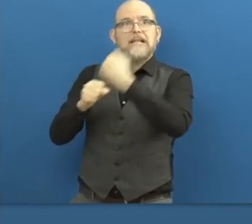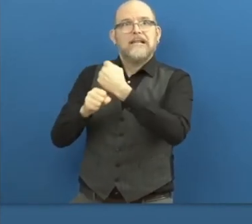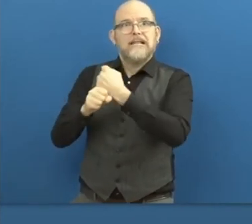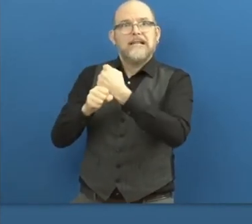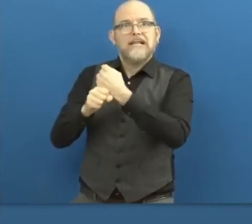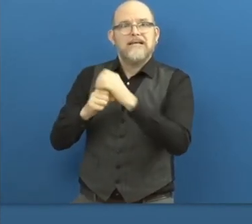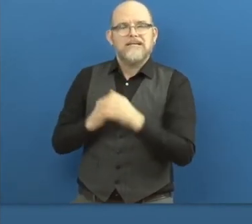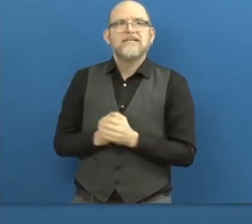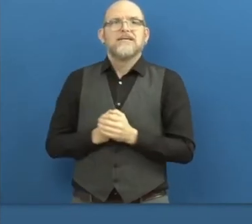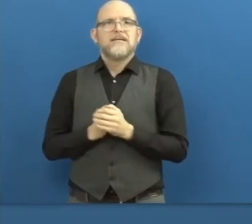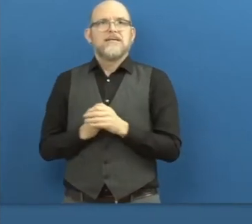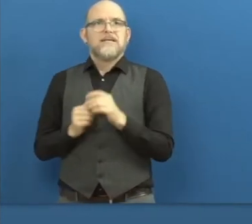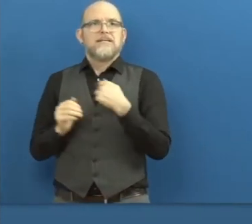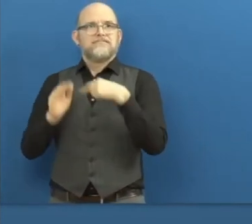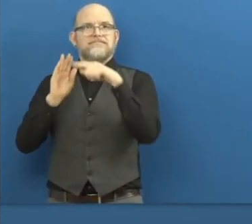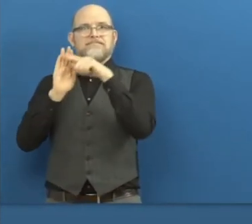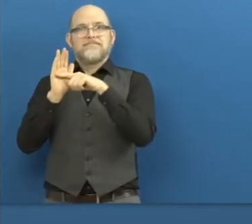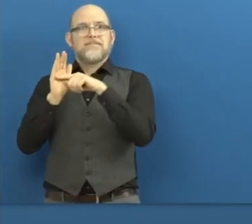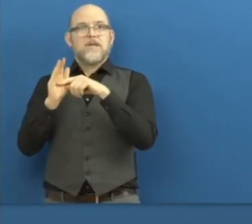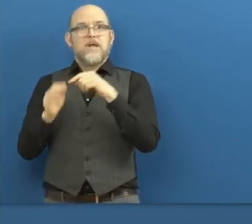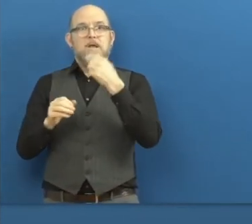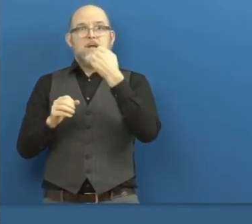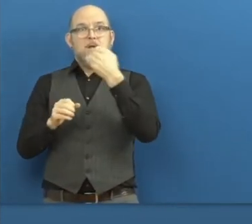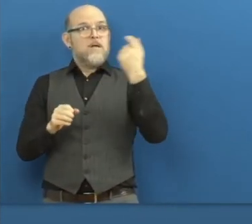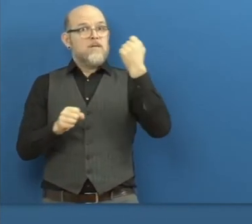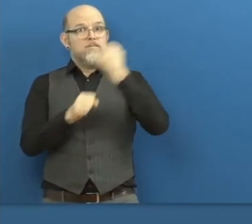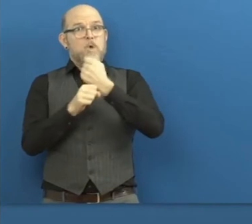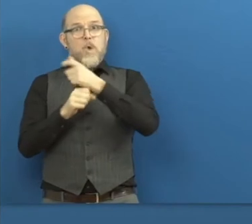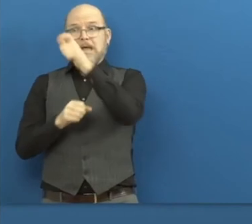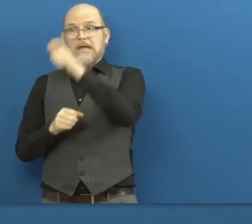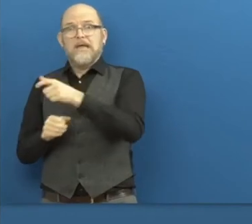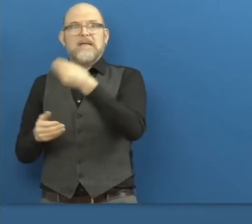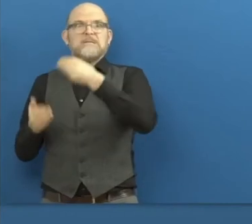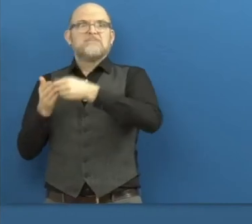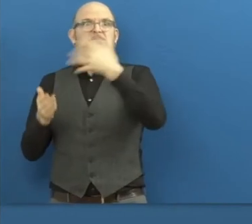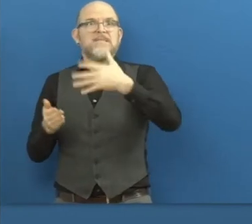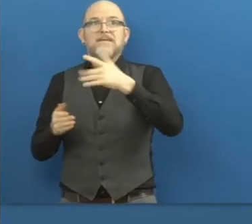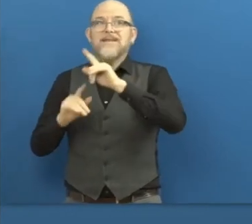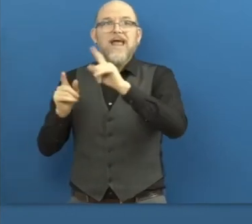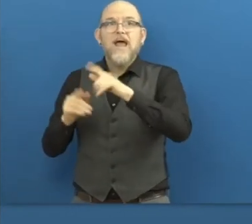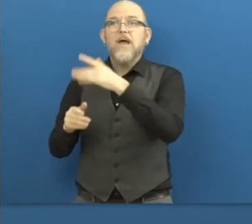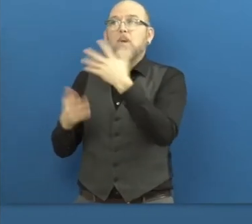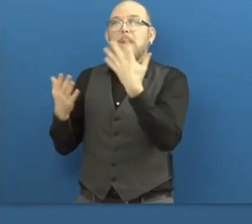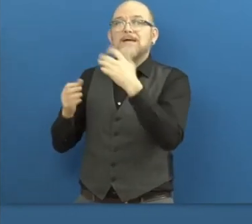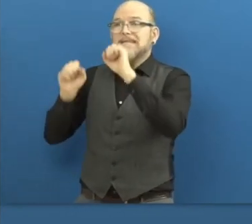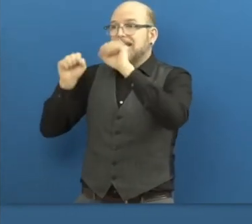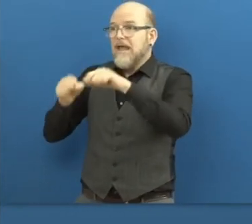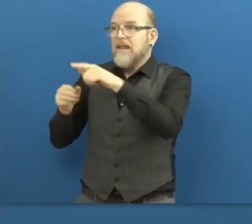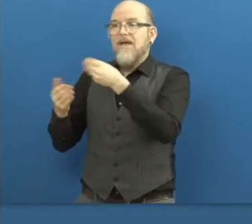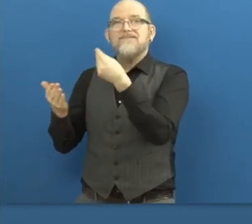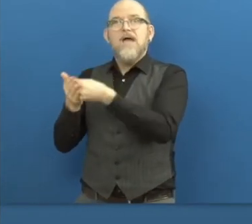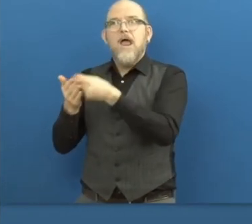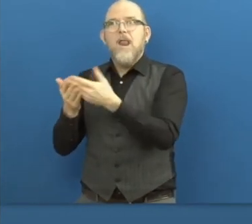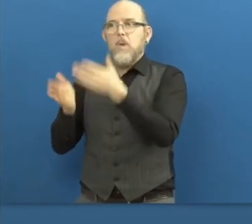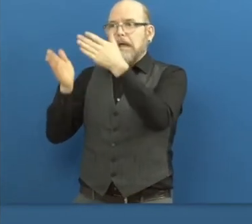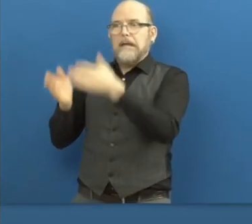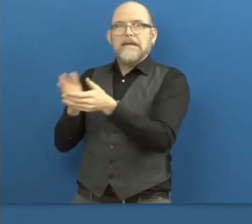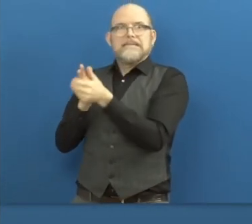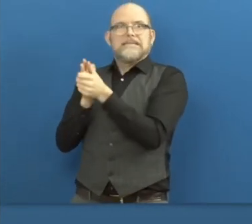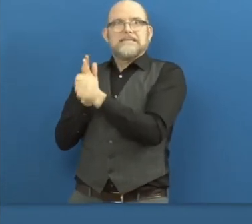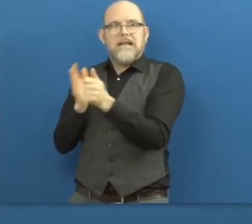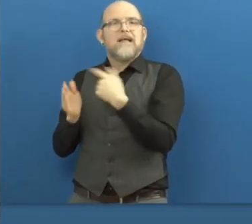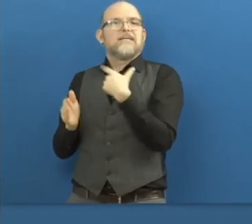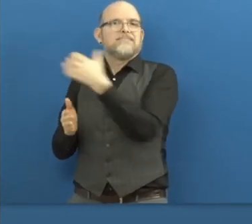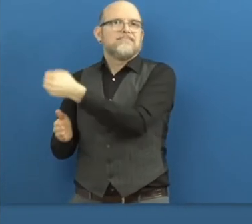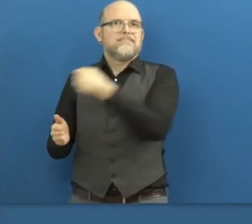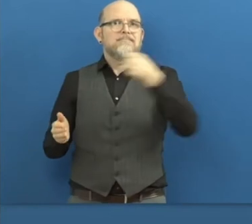to workforce as an asset. And I think that's what we're all about. If I'm reading all of